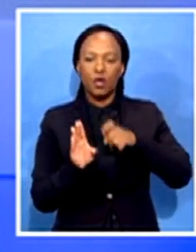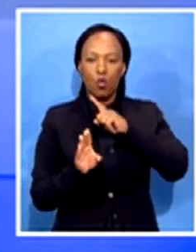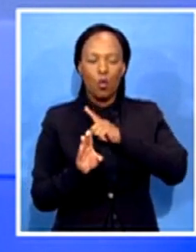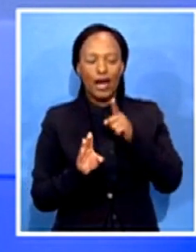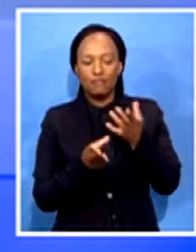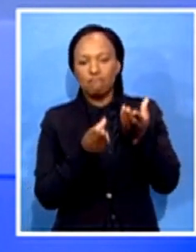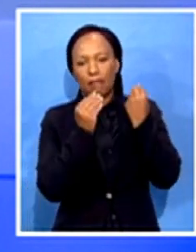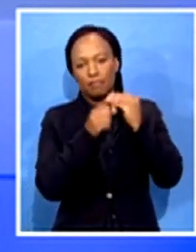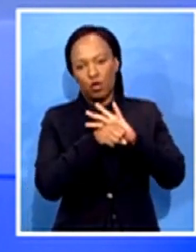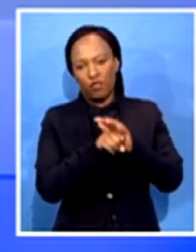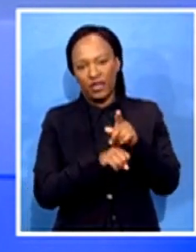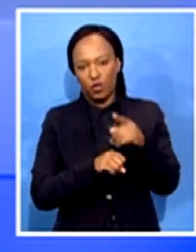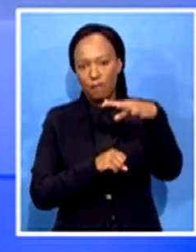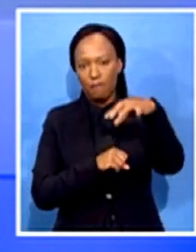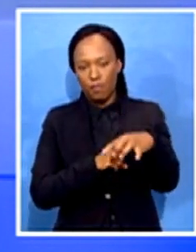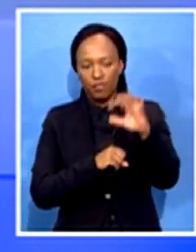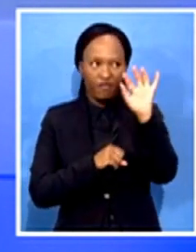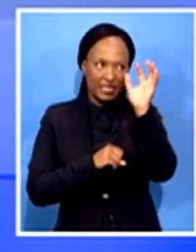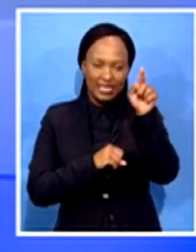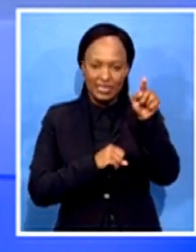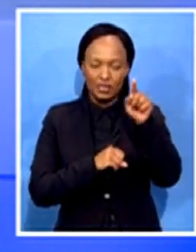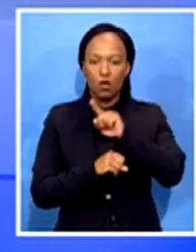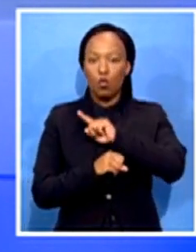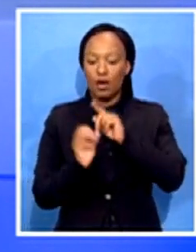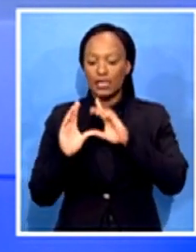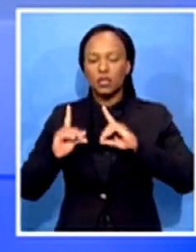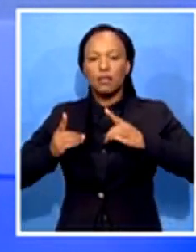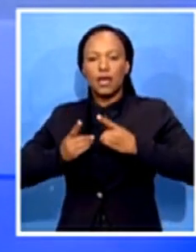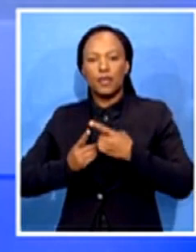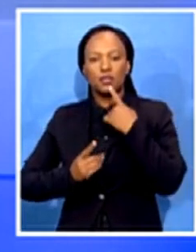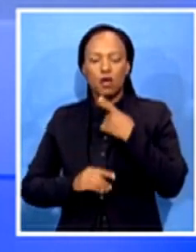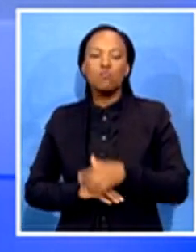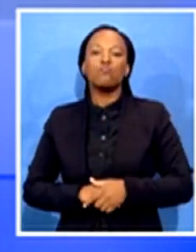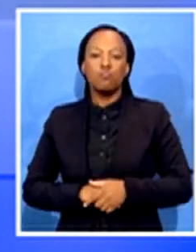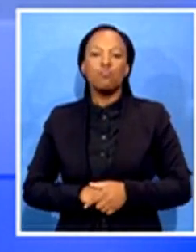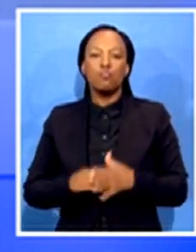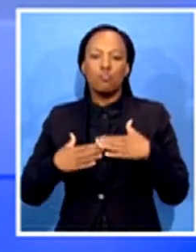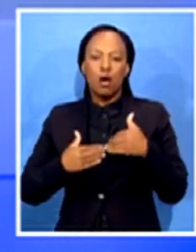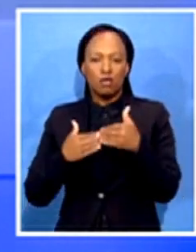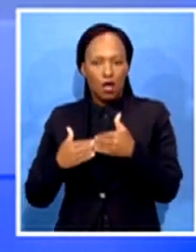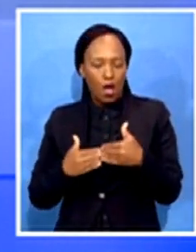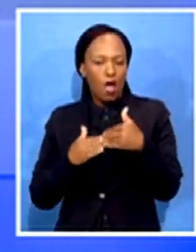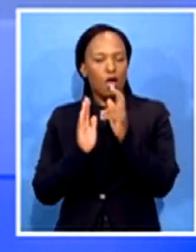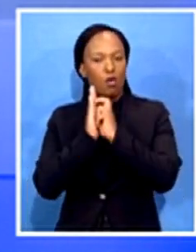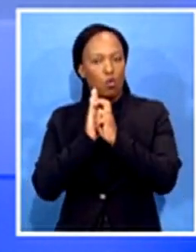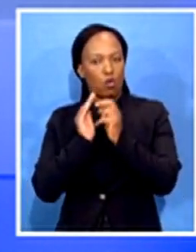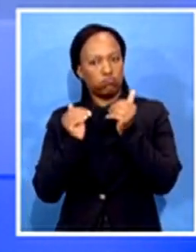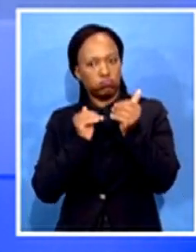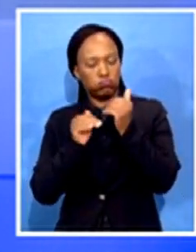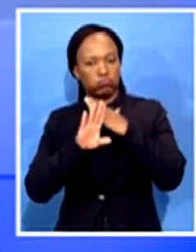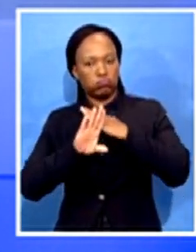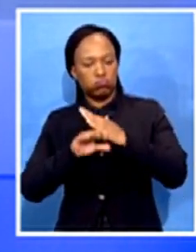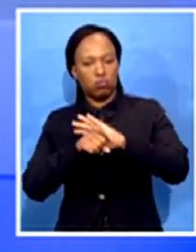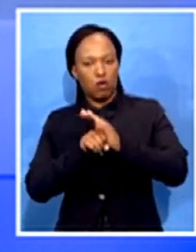The department says it's pleased with health care measures that have been implemented at 23 marking centres in the Free State.